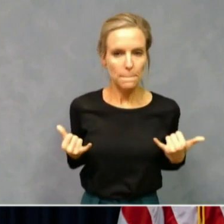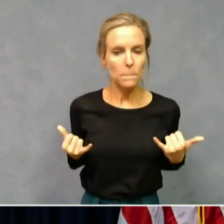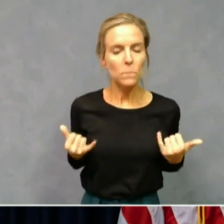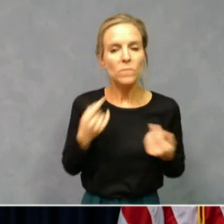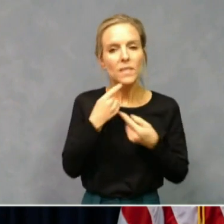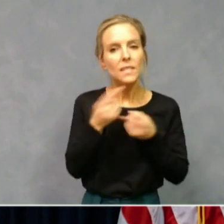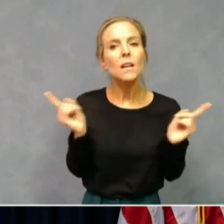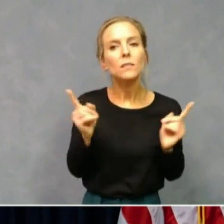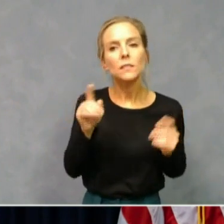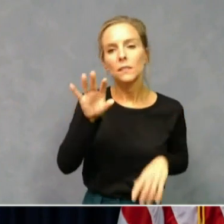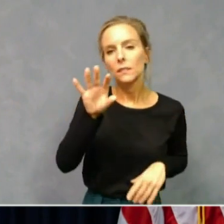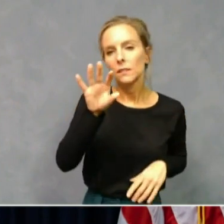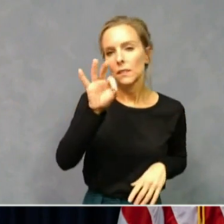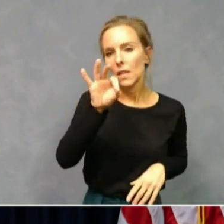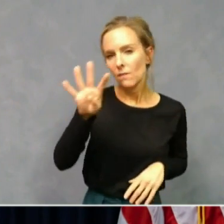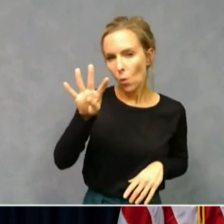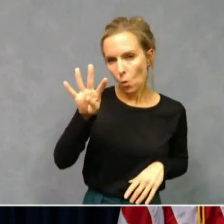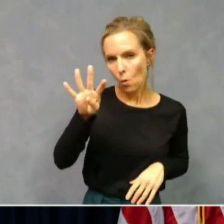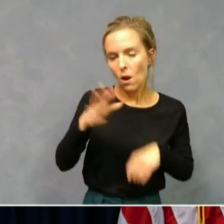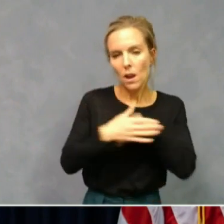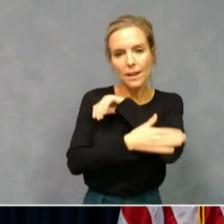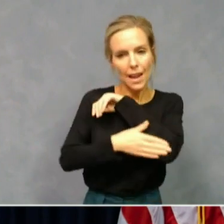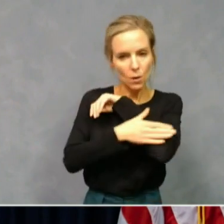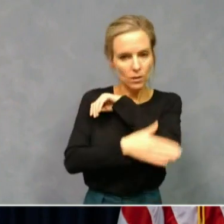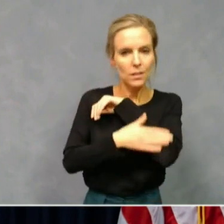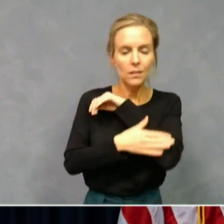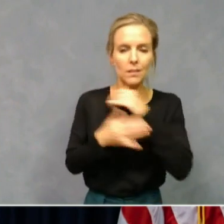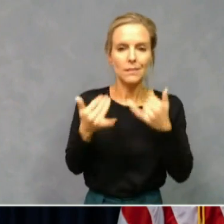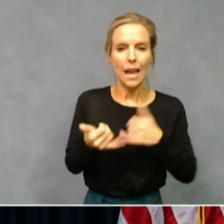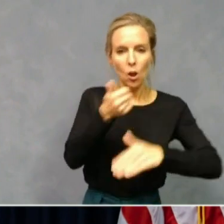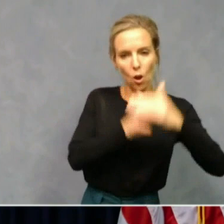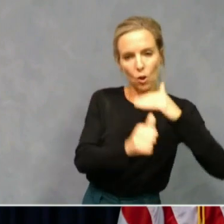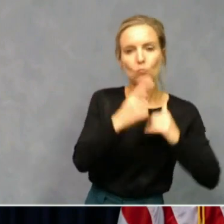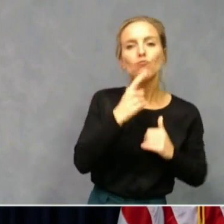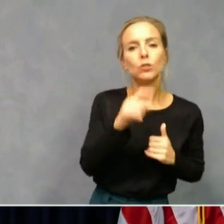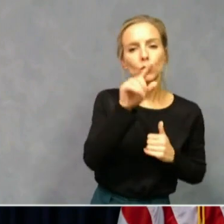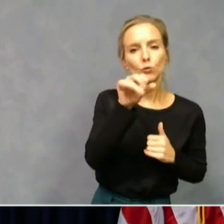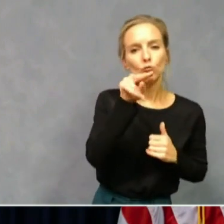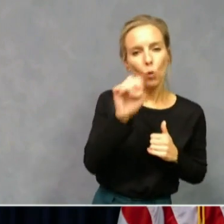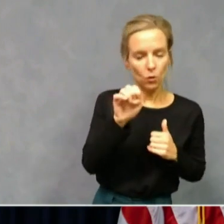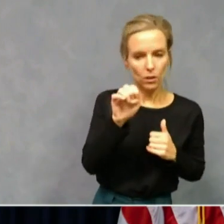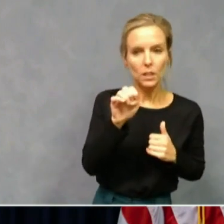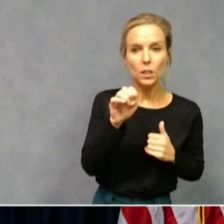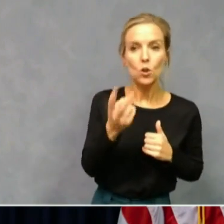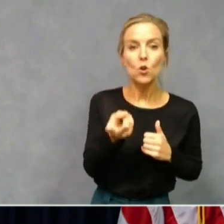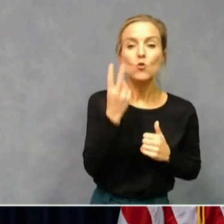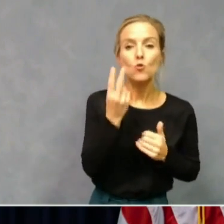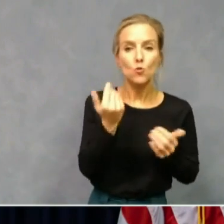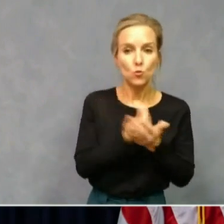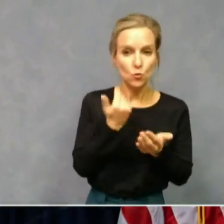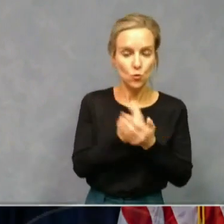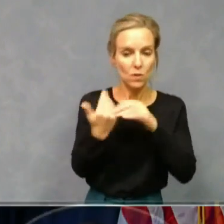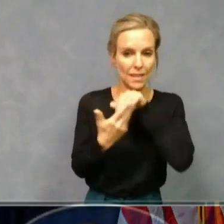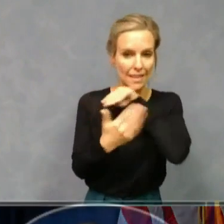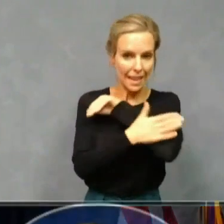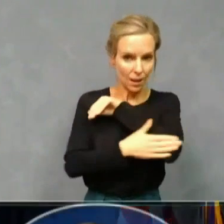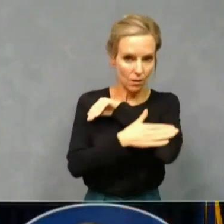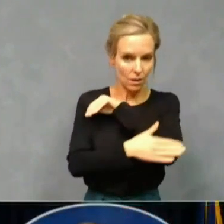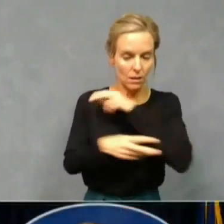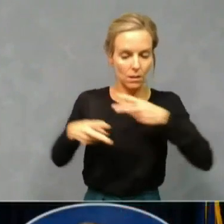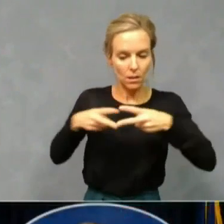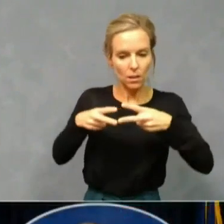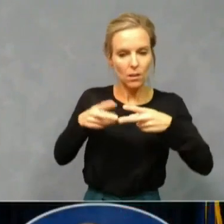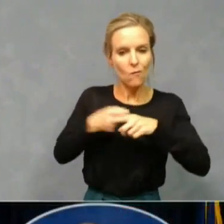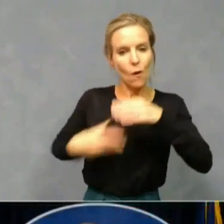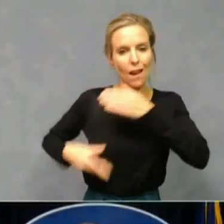counties qualifying in the red zone. Certainly two new counties from last week are Franklin